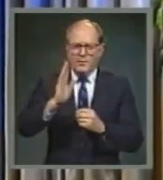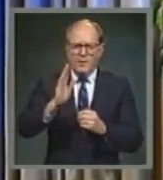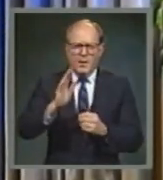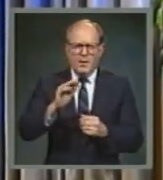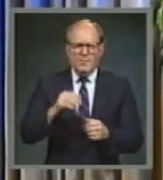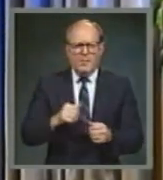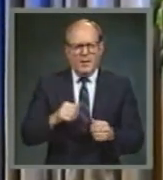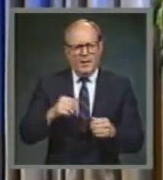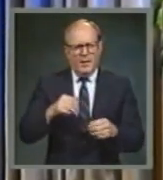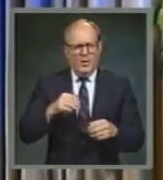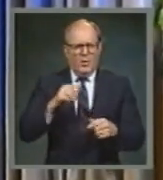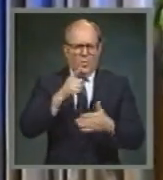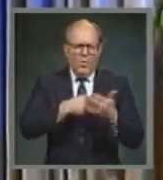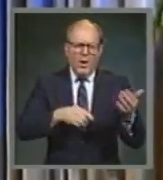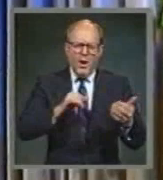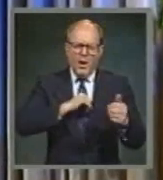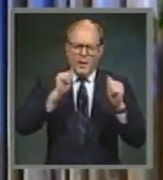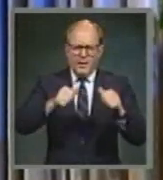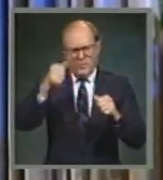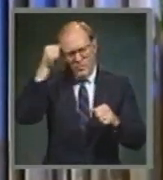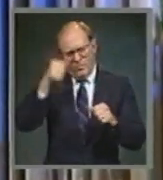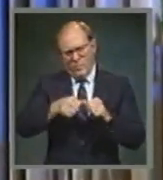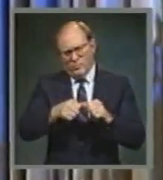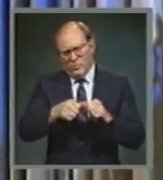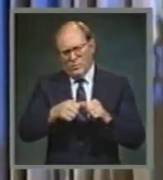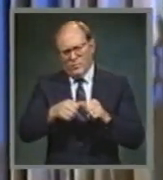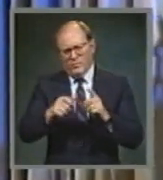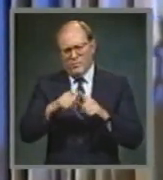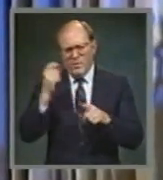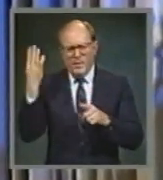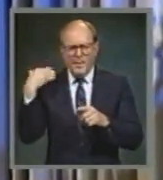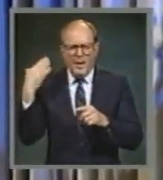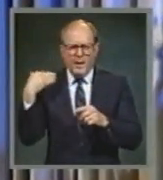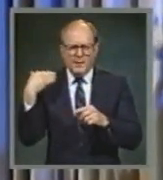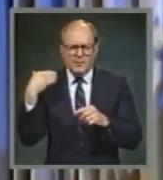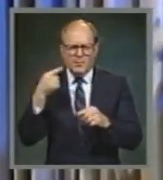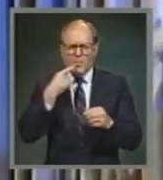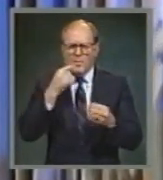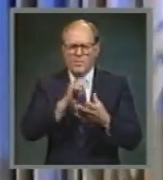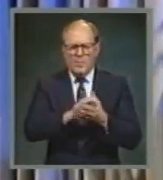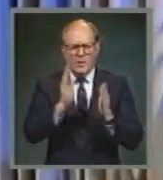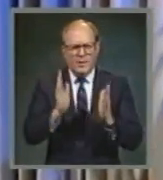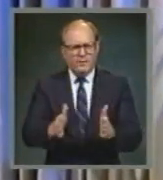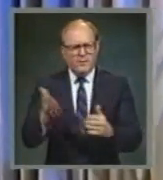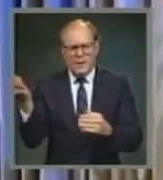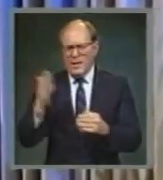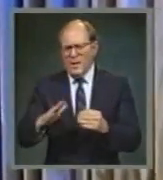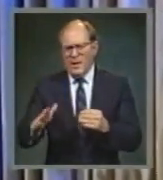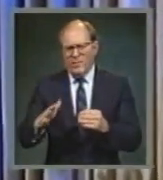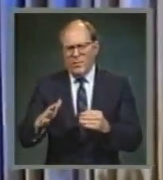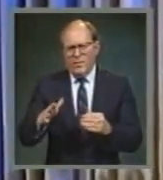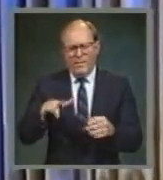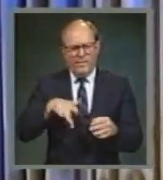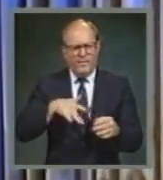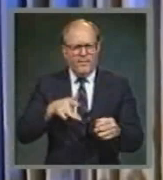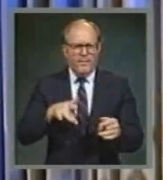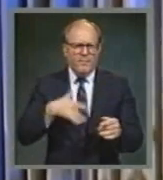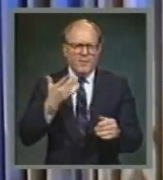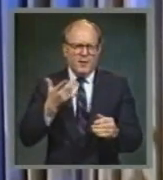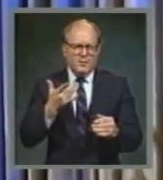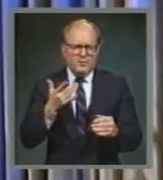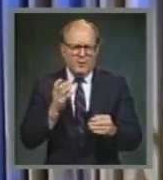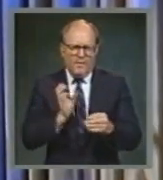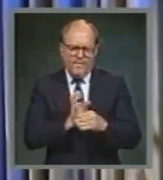memory, which spans more than a half century, believers have never felt the coercive force